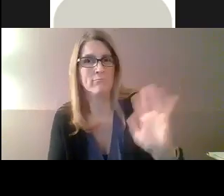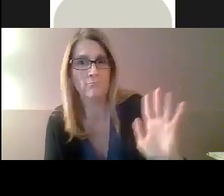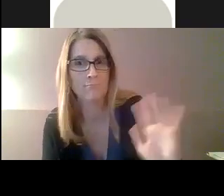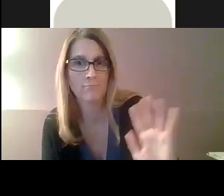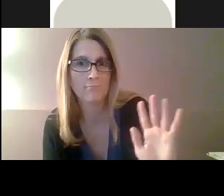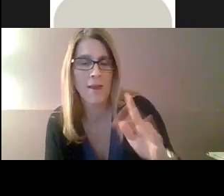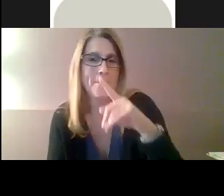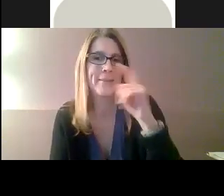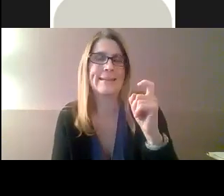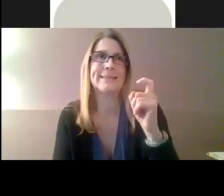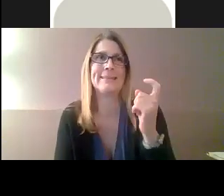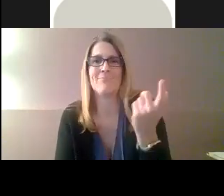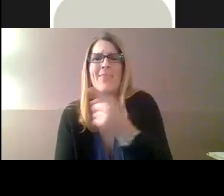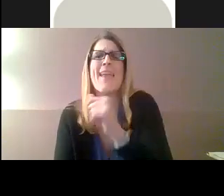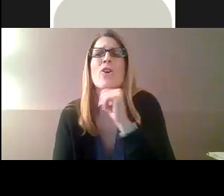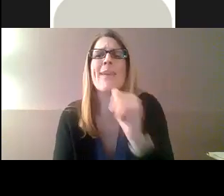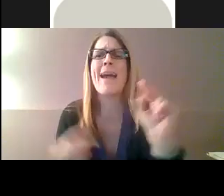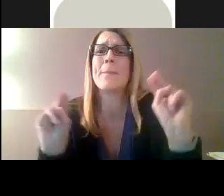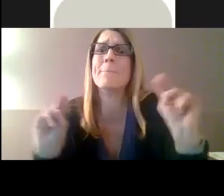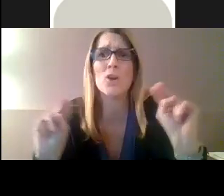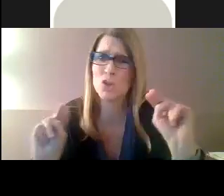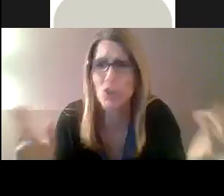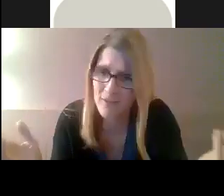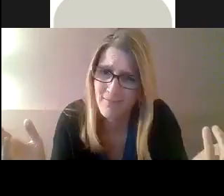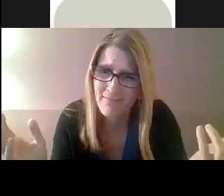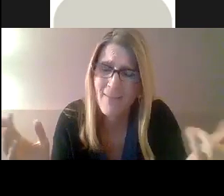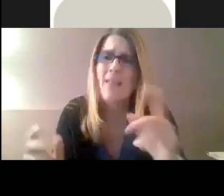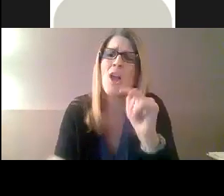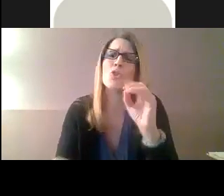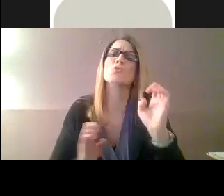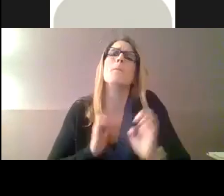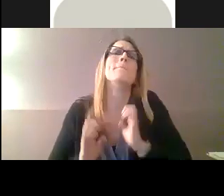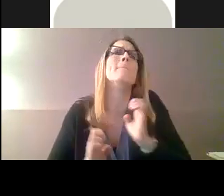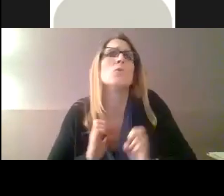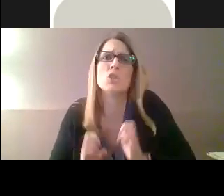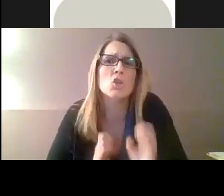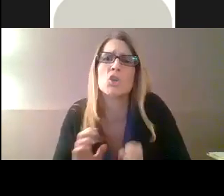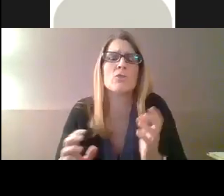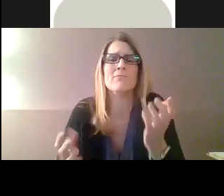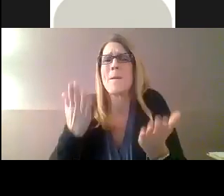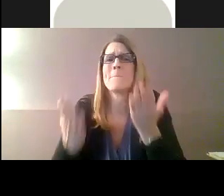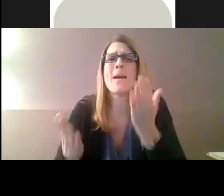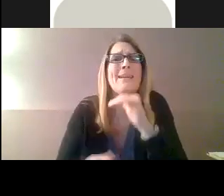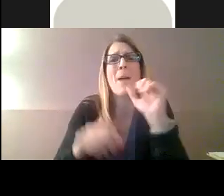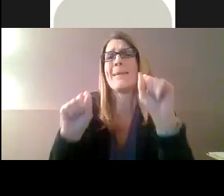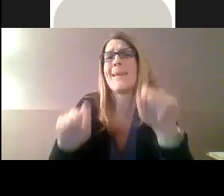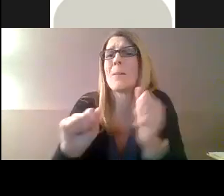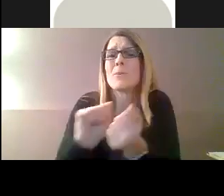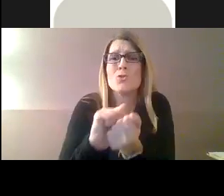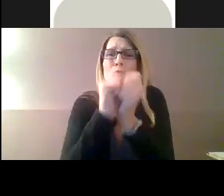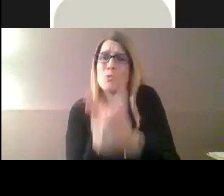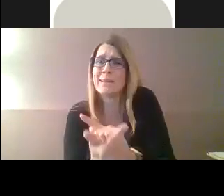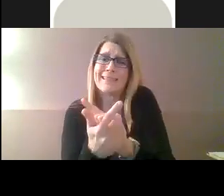And you definitely do not want to use a family member to be an interpreter. They're definitely not impartial. They have their own